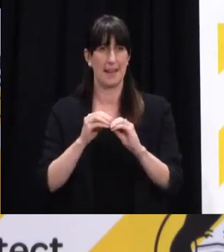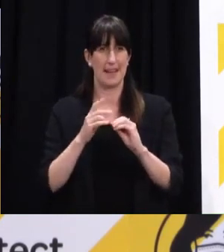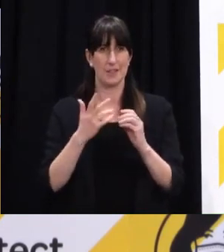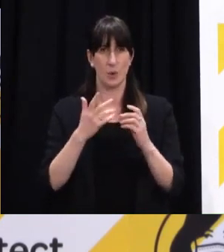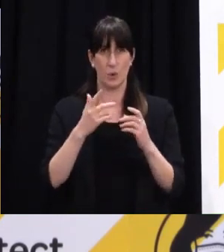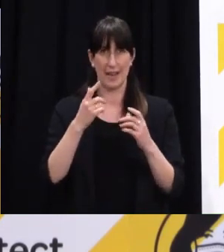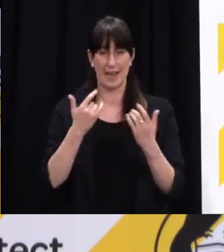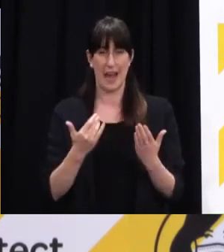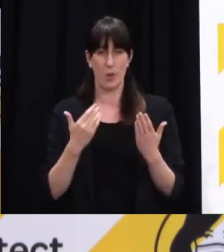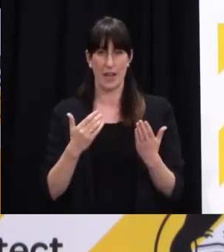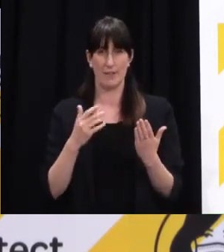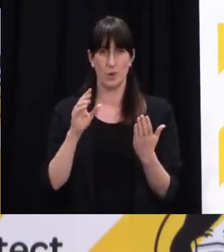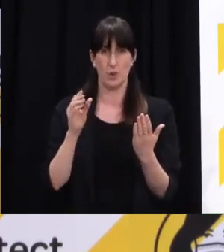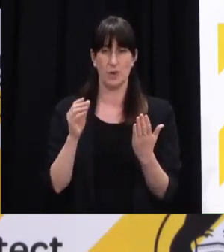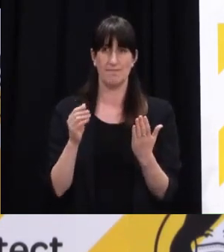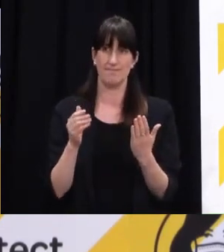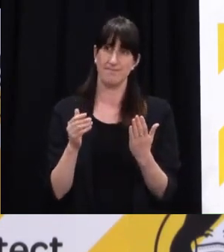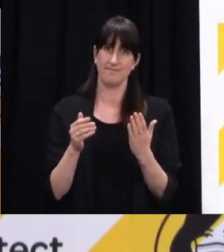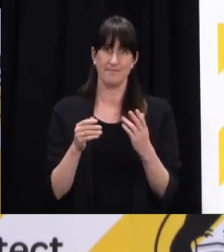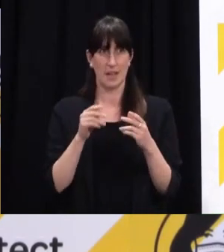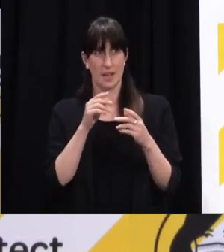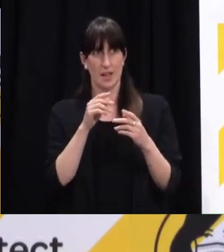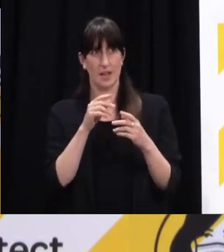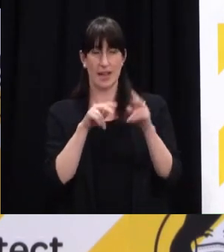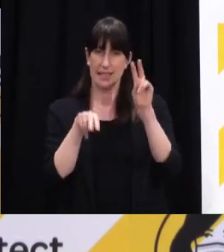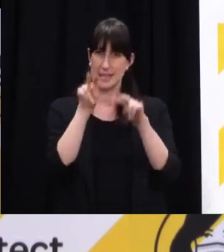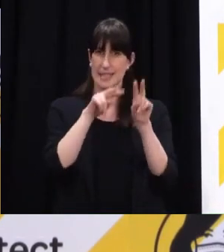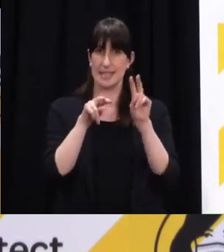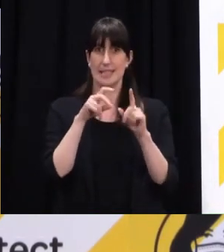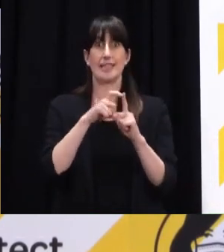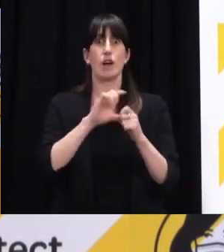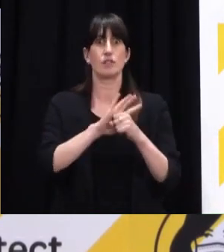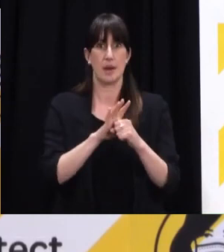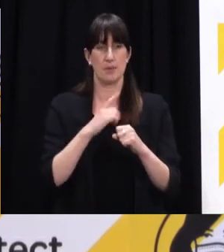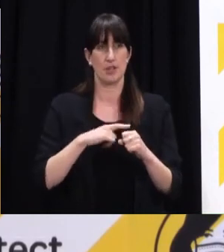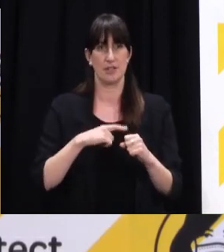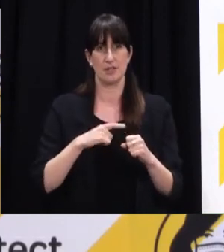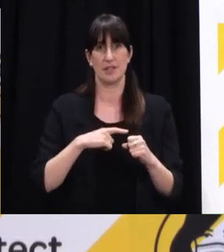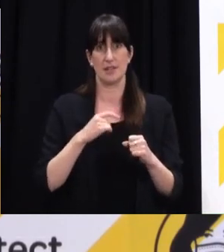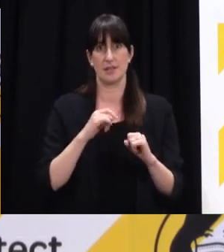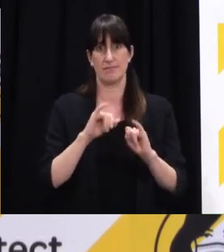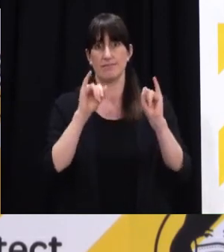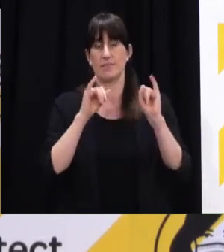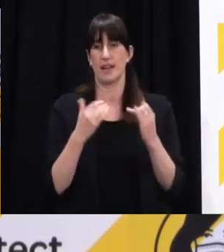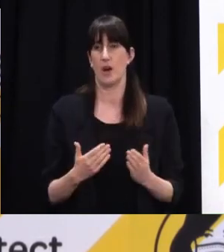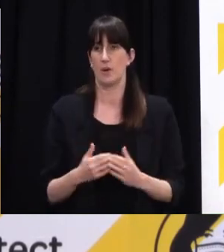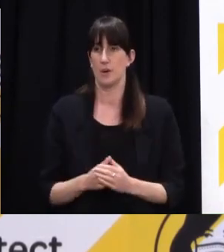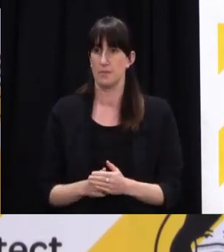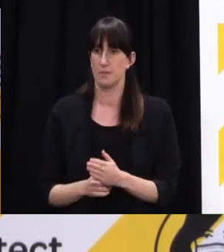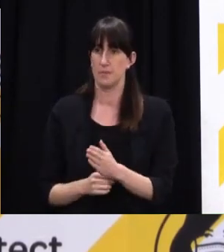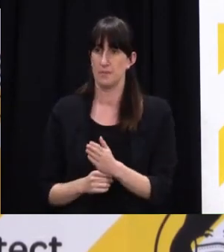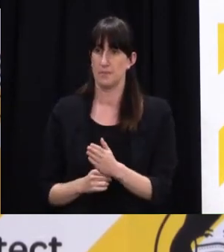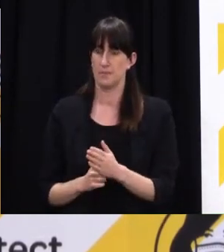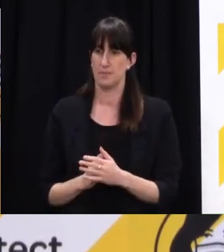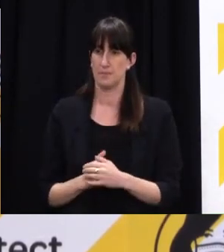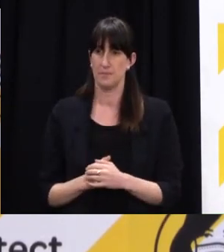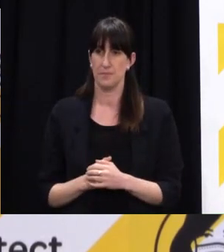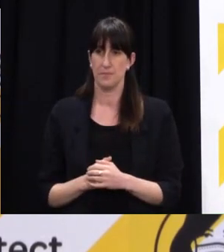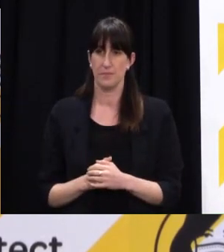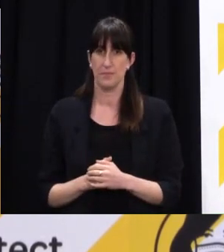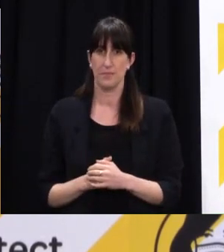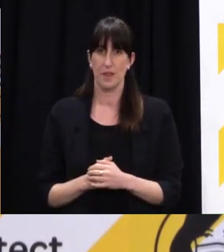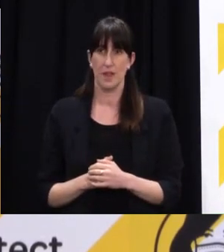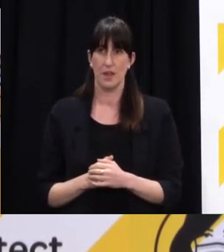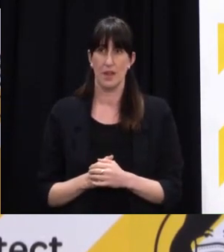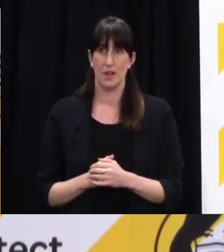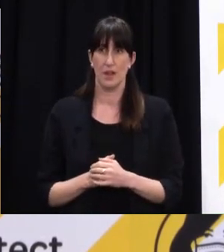that into your risk profiling for every country. Isn't that going to be, it's quite a key component though, like the different quarantining and